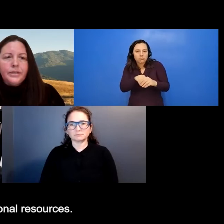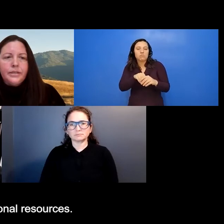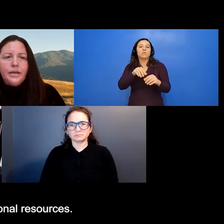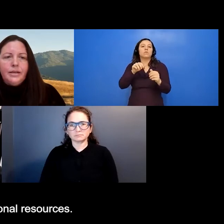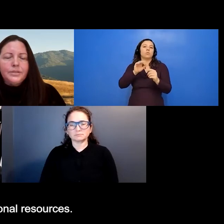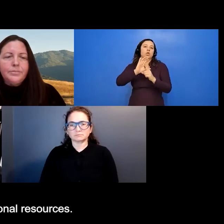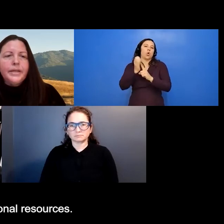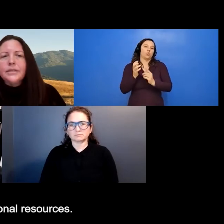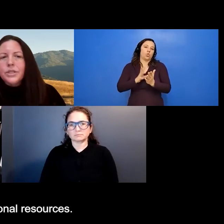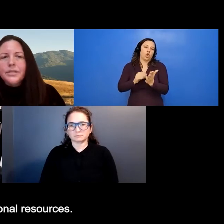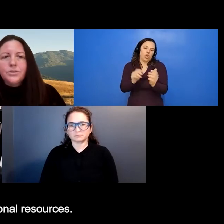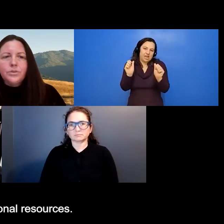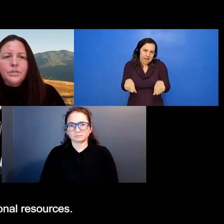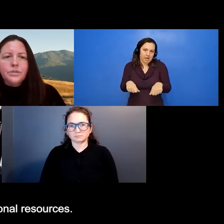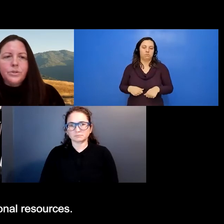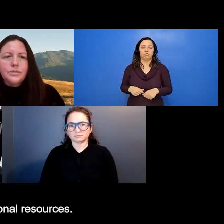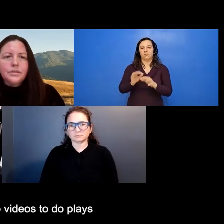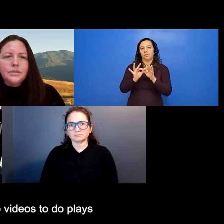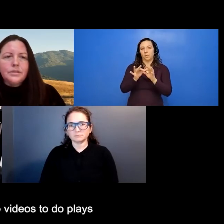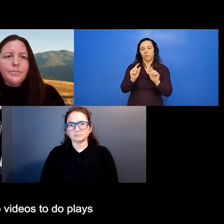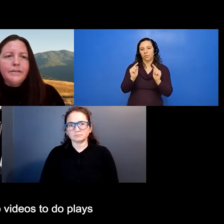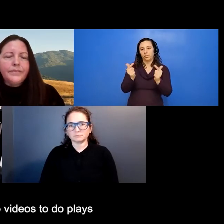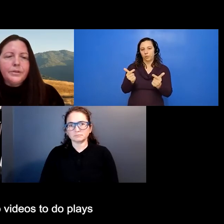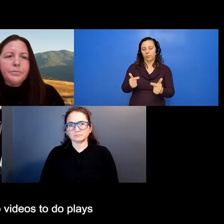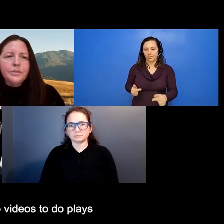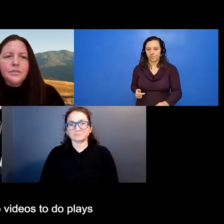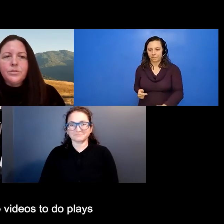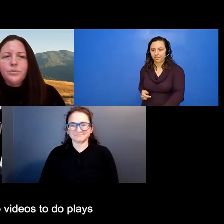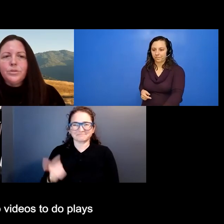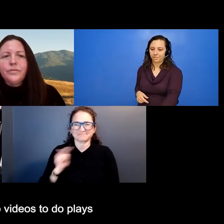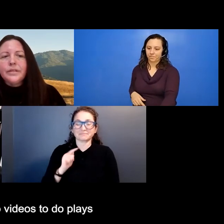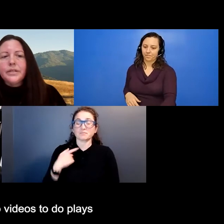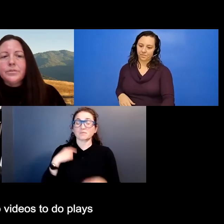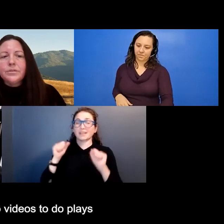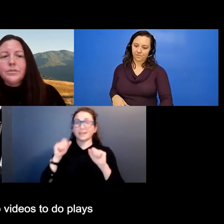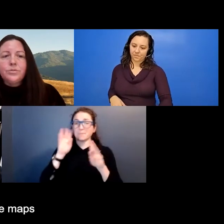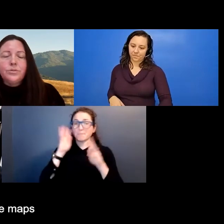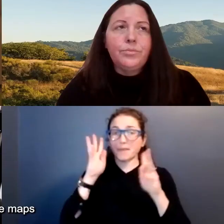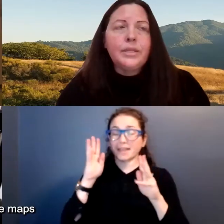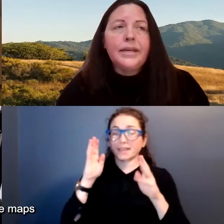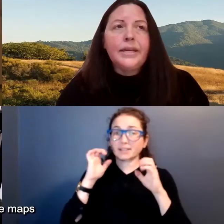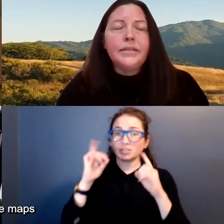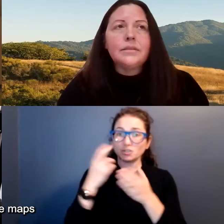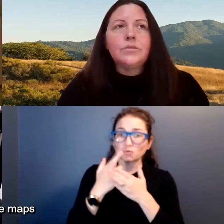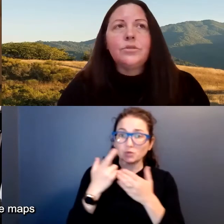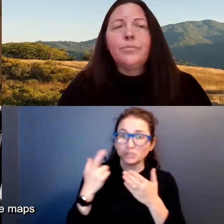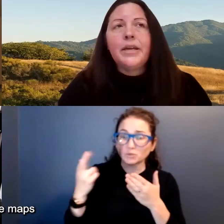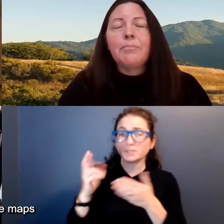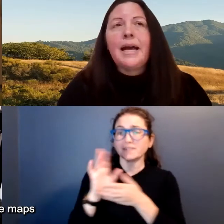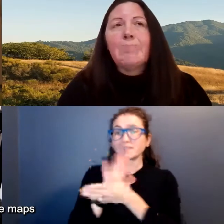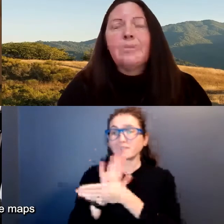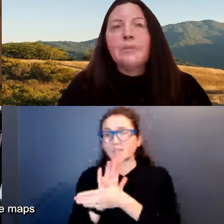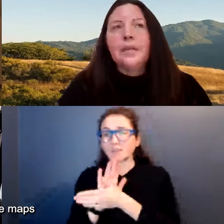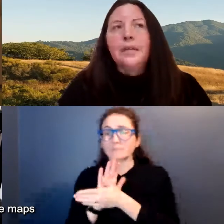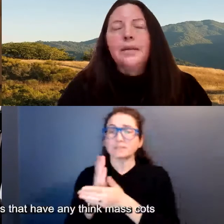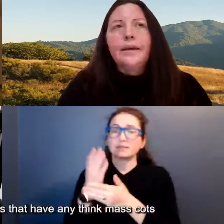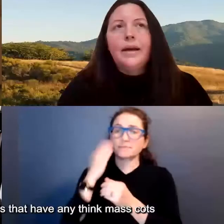learning, to make educational resources, to make films, to do videos, to do plays, to make